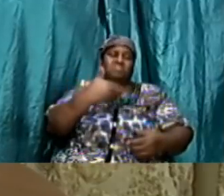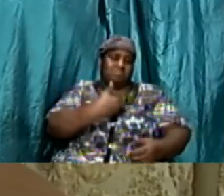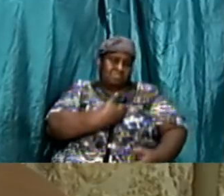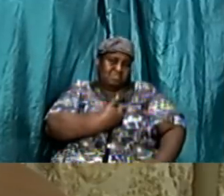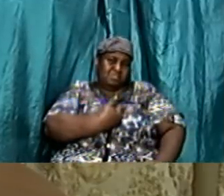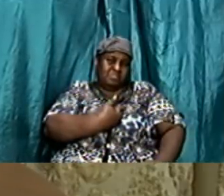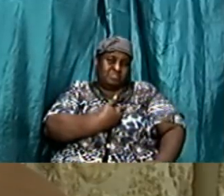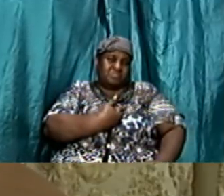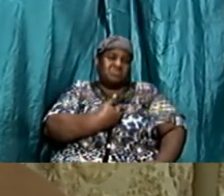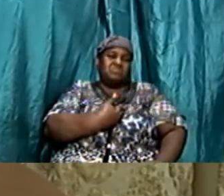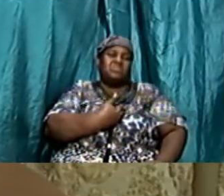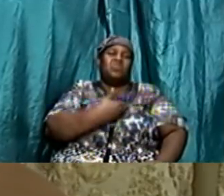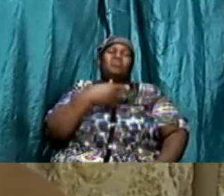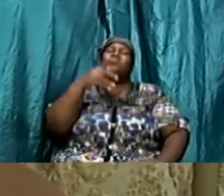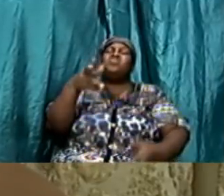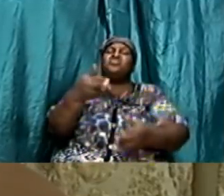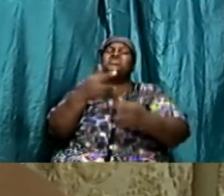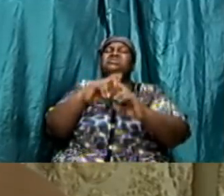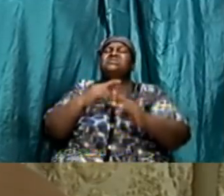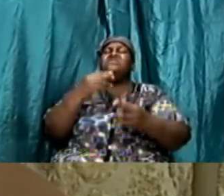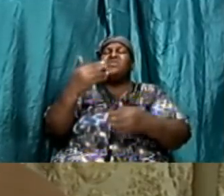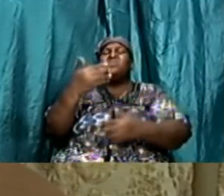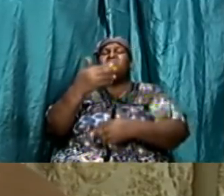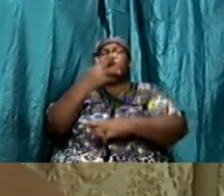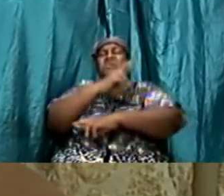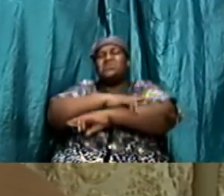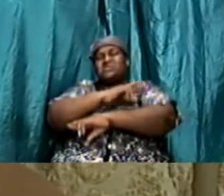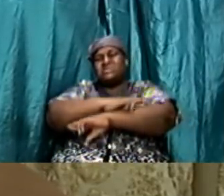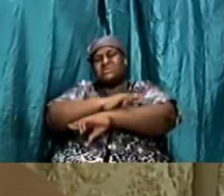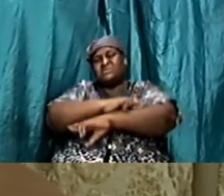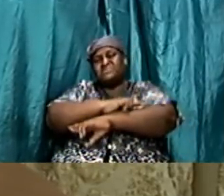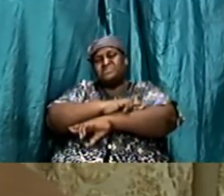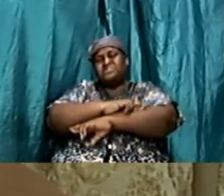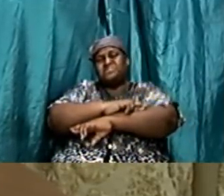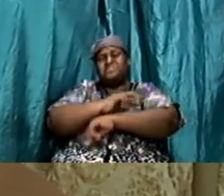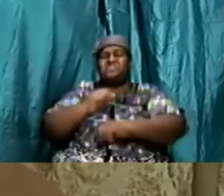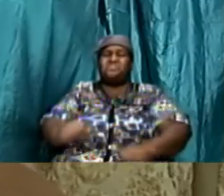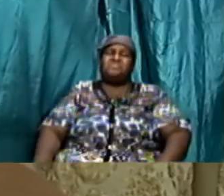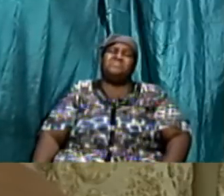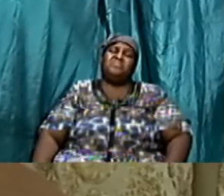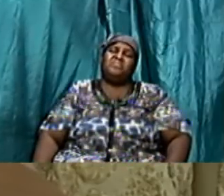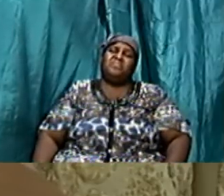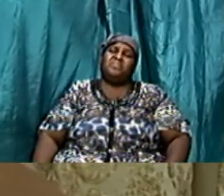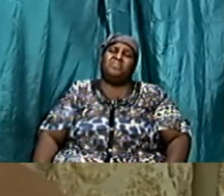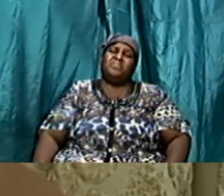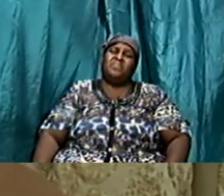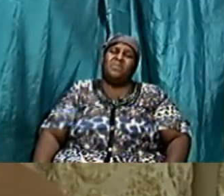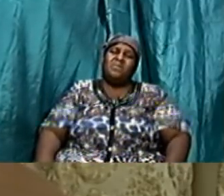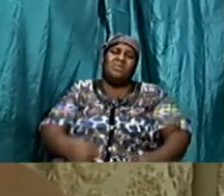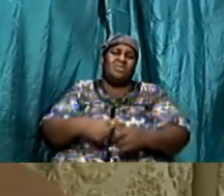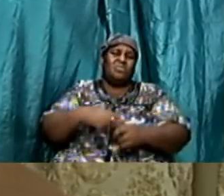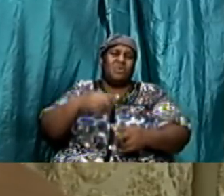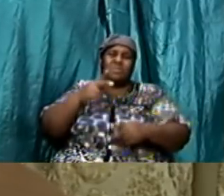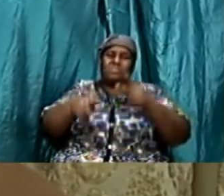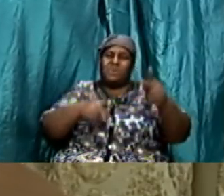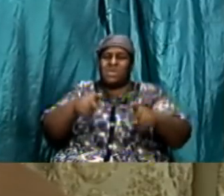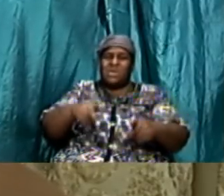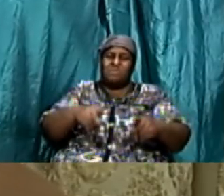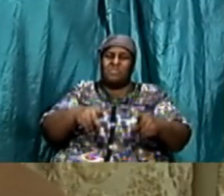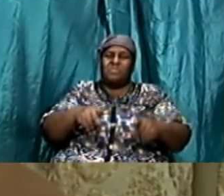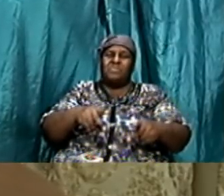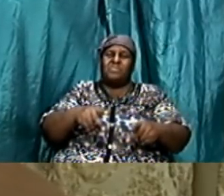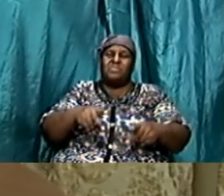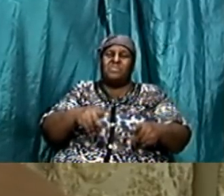you get a rest that that that that and that is why when people get the Holy Ghost they will tell you they feel